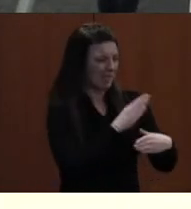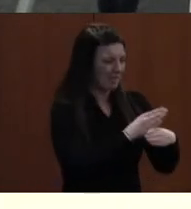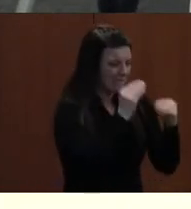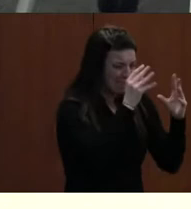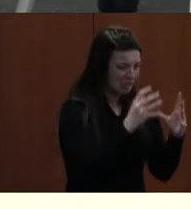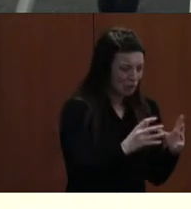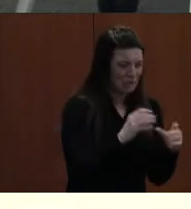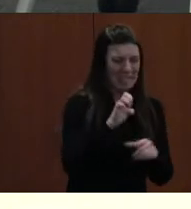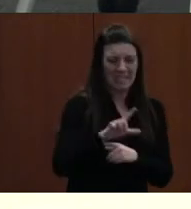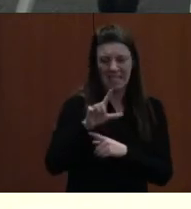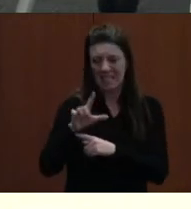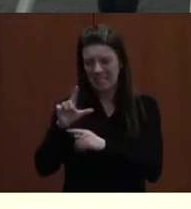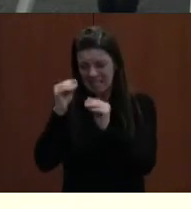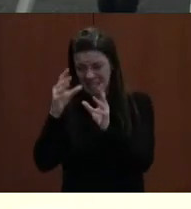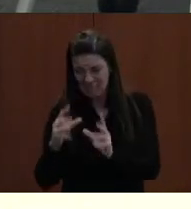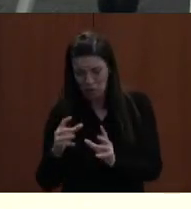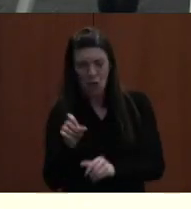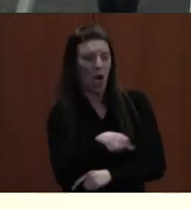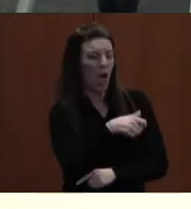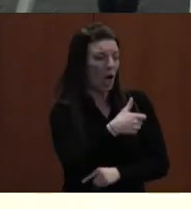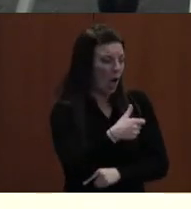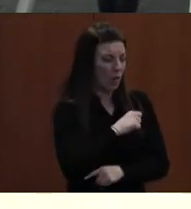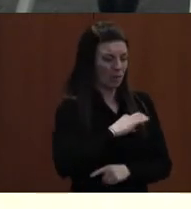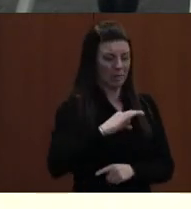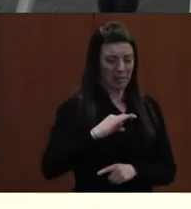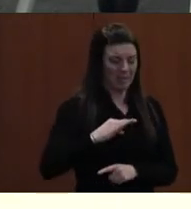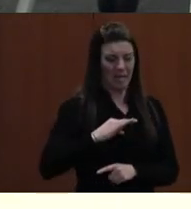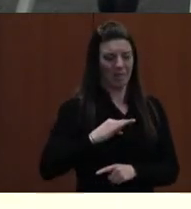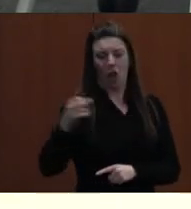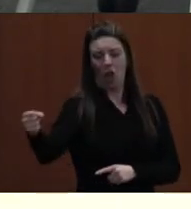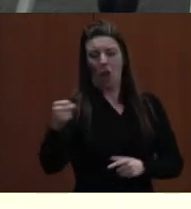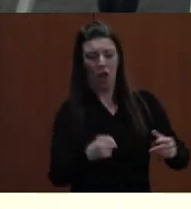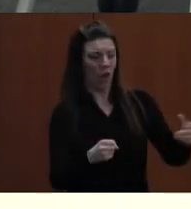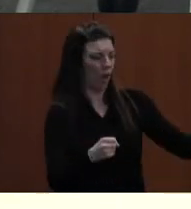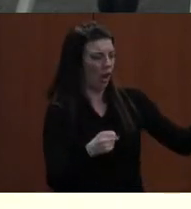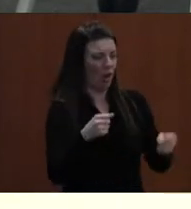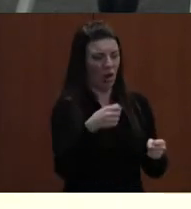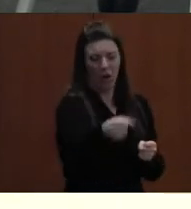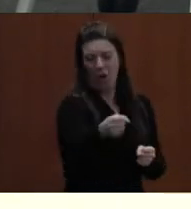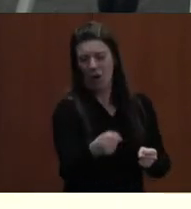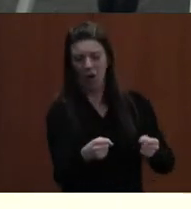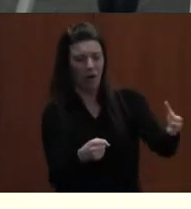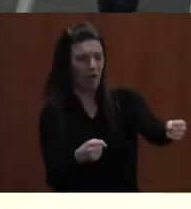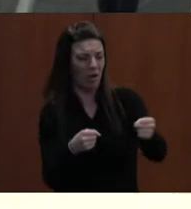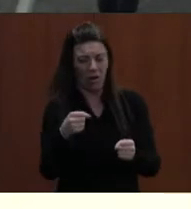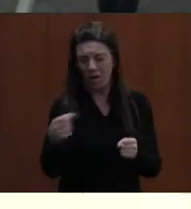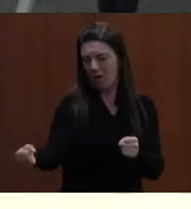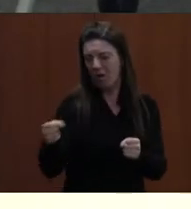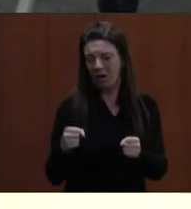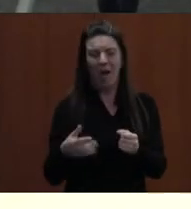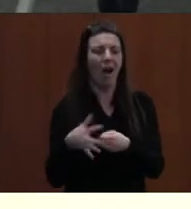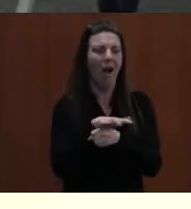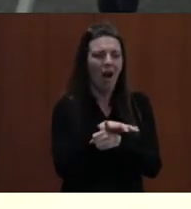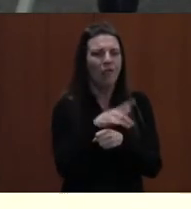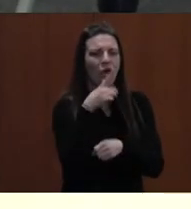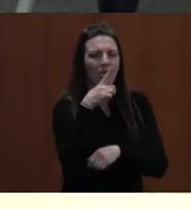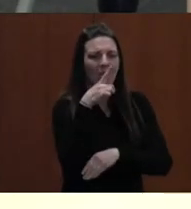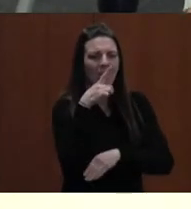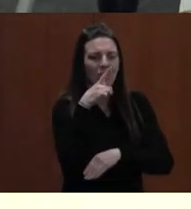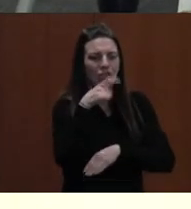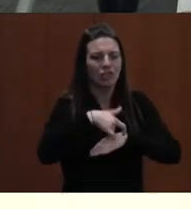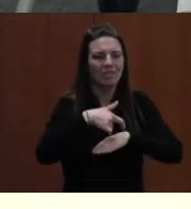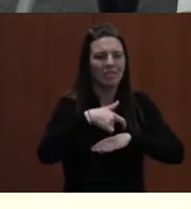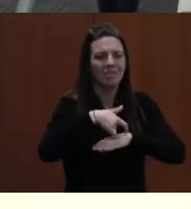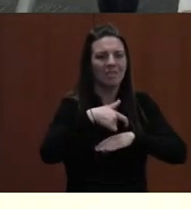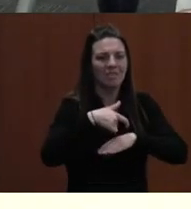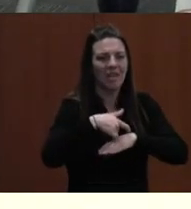behavior support staff, and other integral non-classroom teachers to be pulled from their primary duties consistently to cover lunch shifts and act as substitute